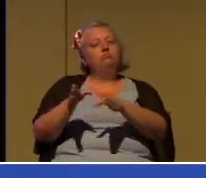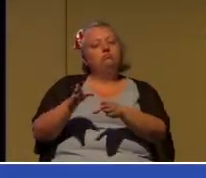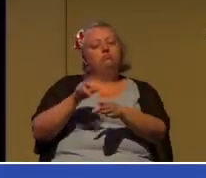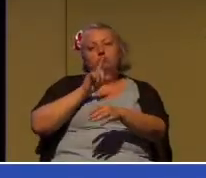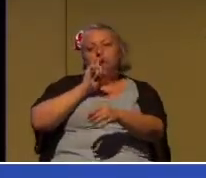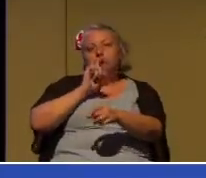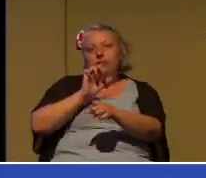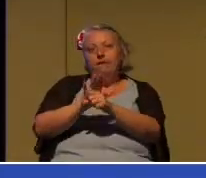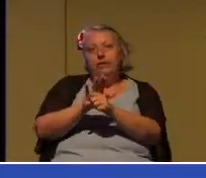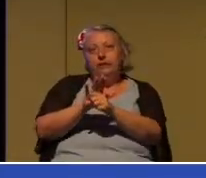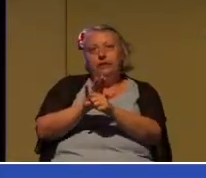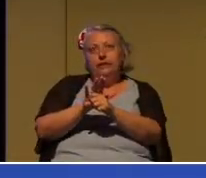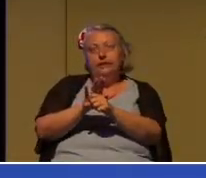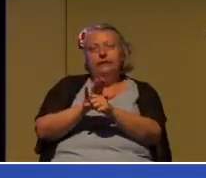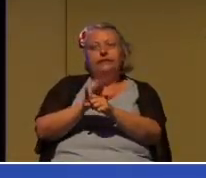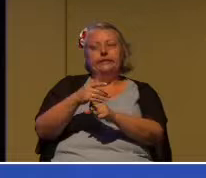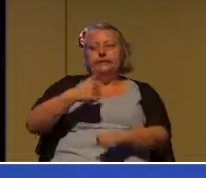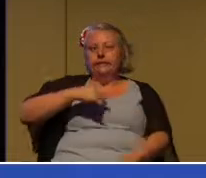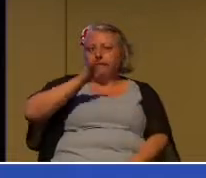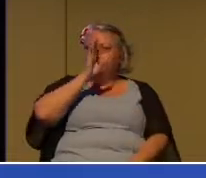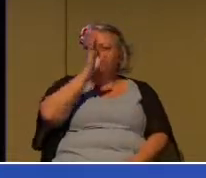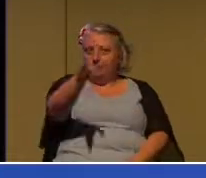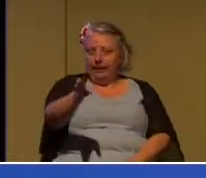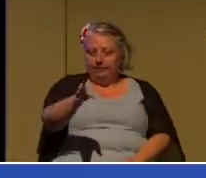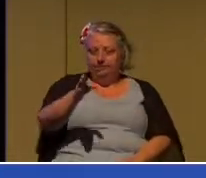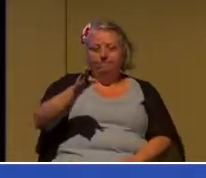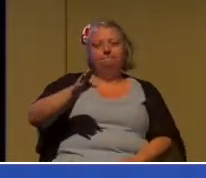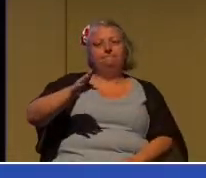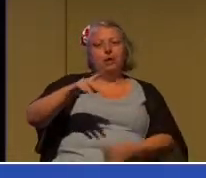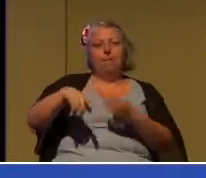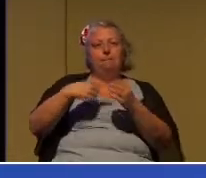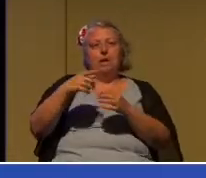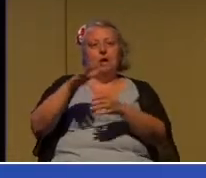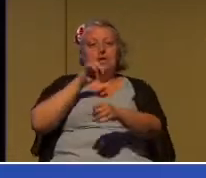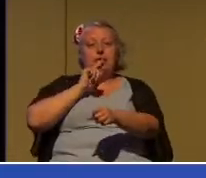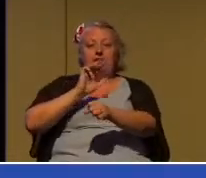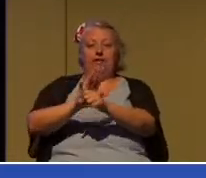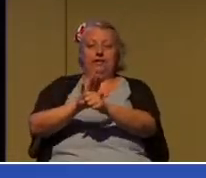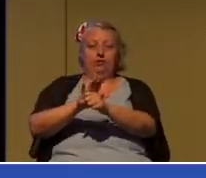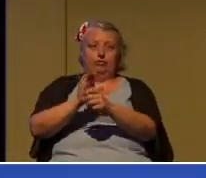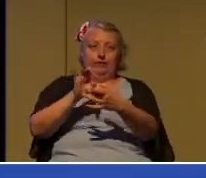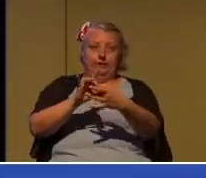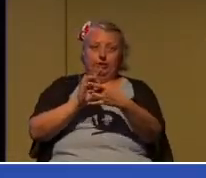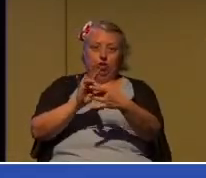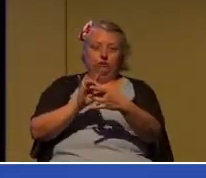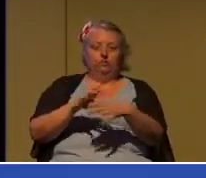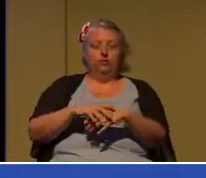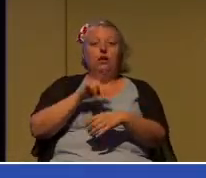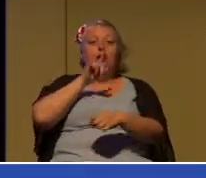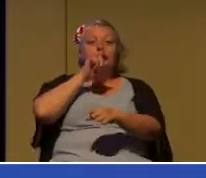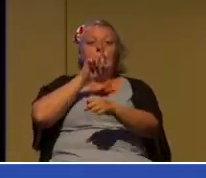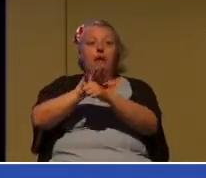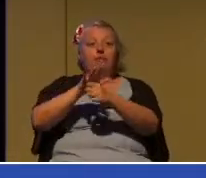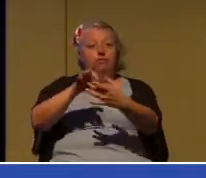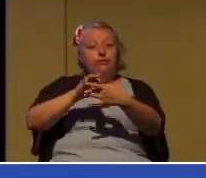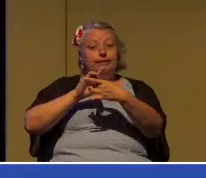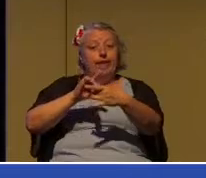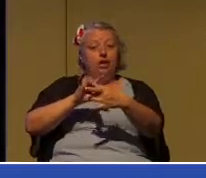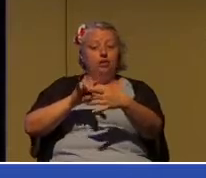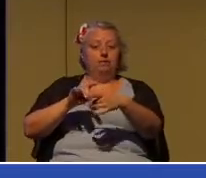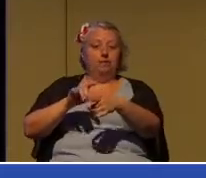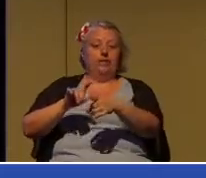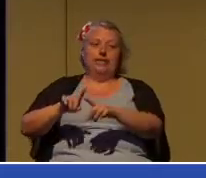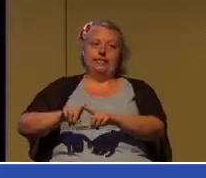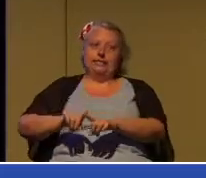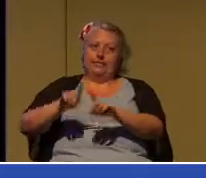be very blunt about covenantal relationships because covenantal relationships are different